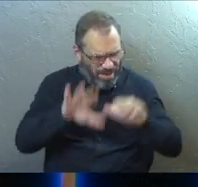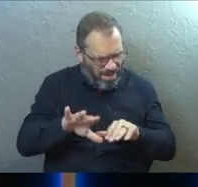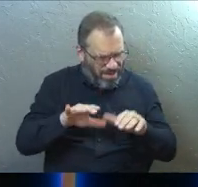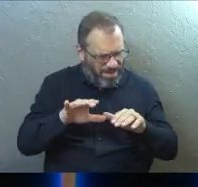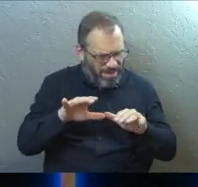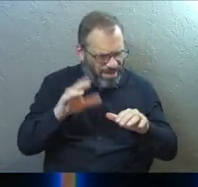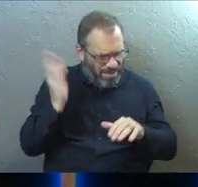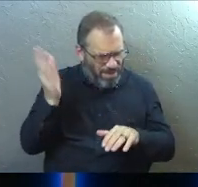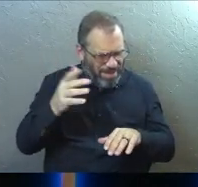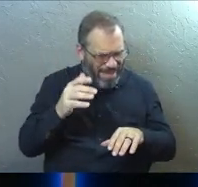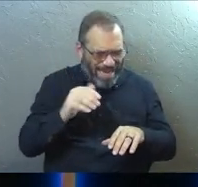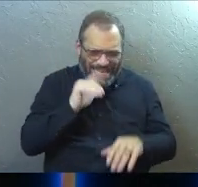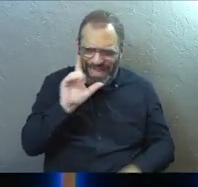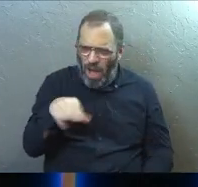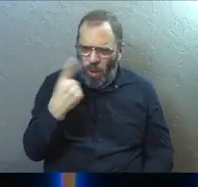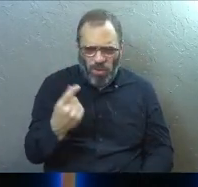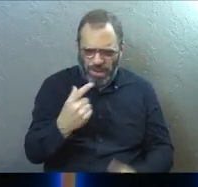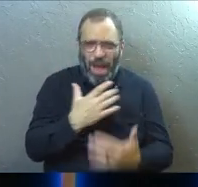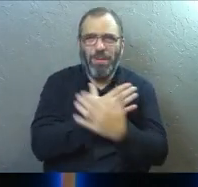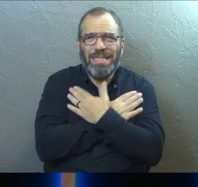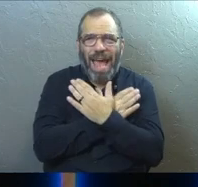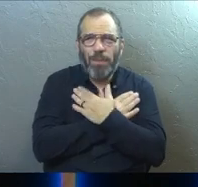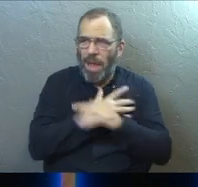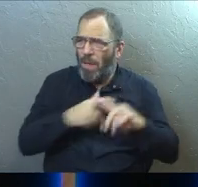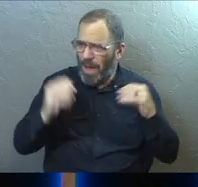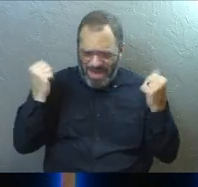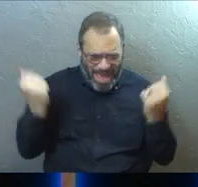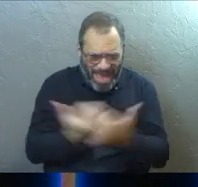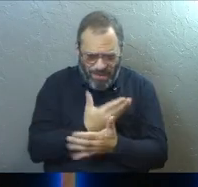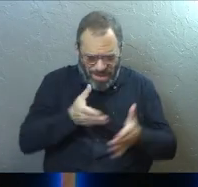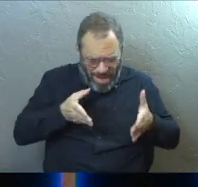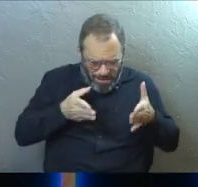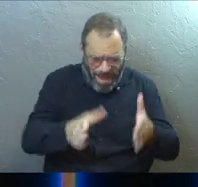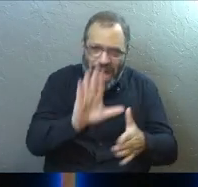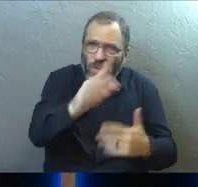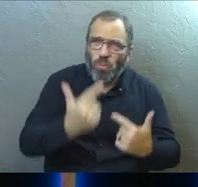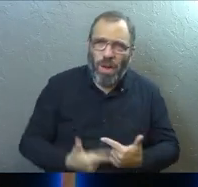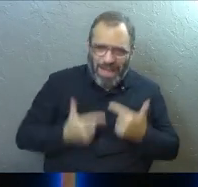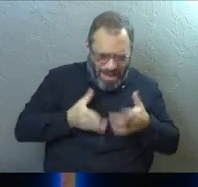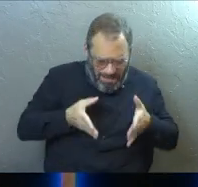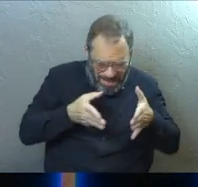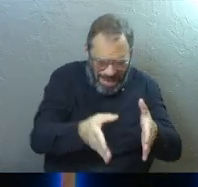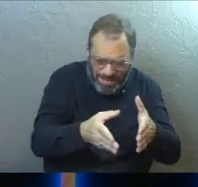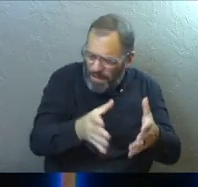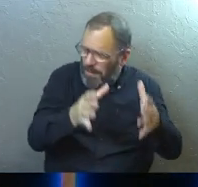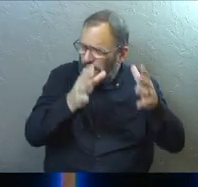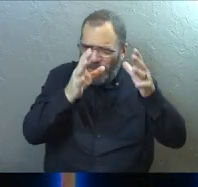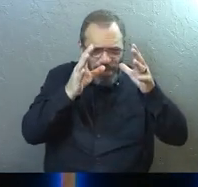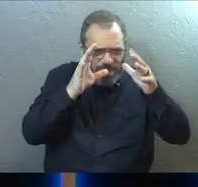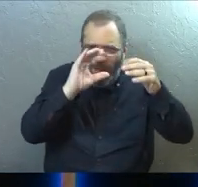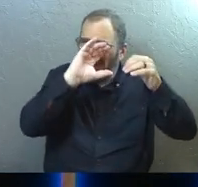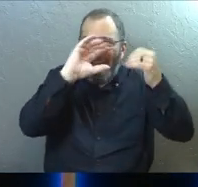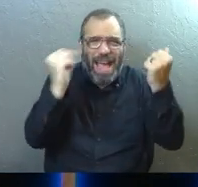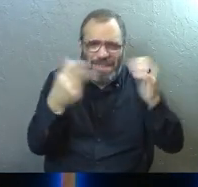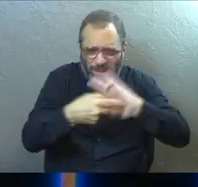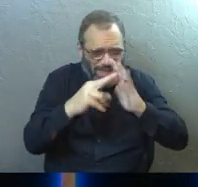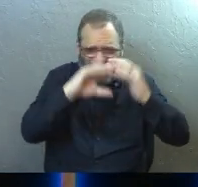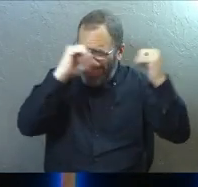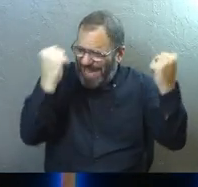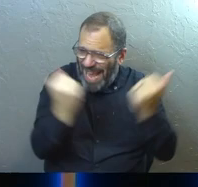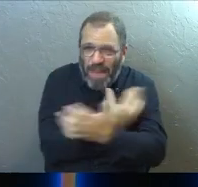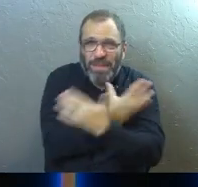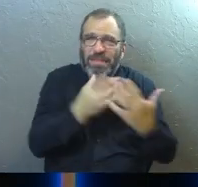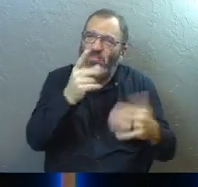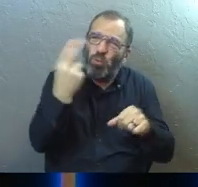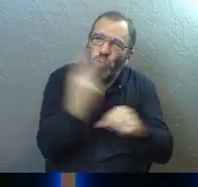And I'm like, it's not even just about Sabbath. It's about every single path in your life. It's about everything with